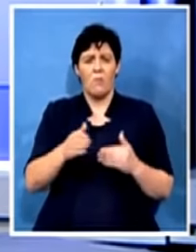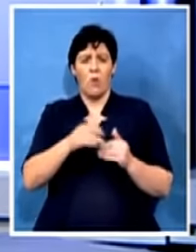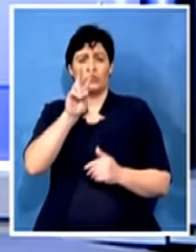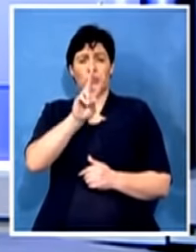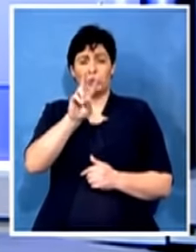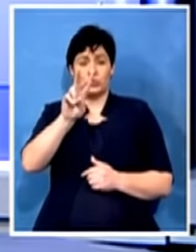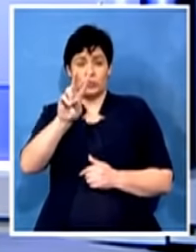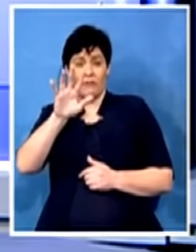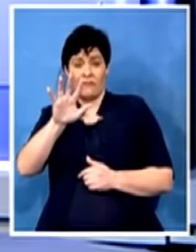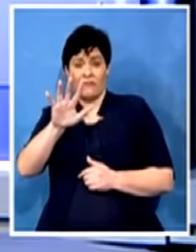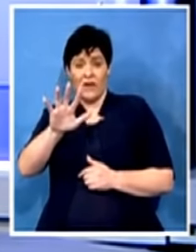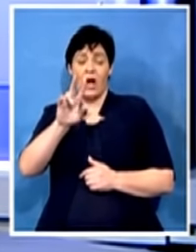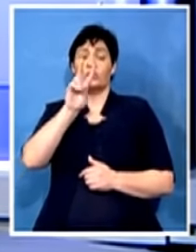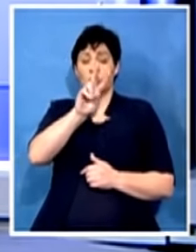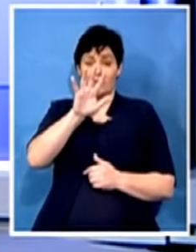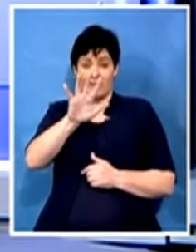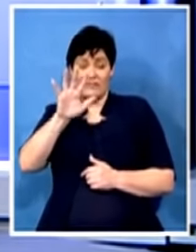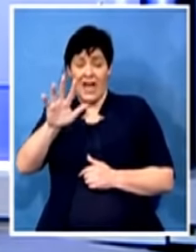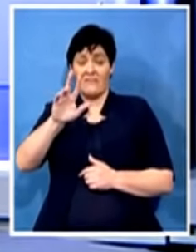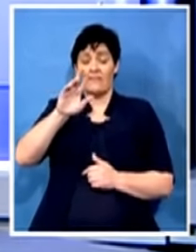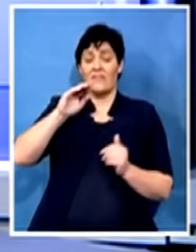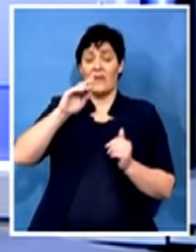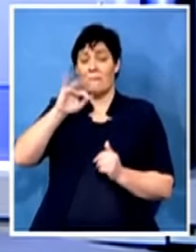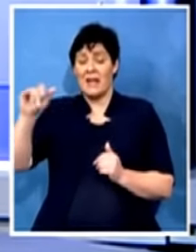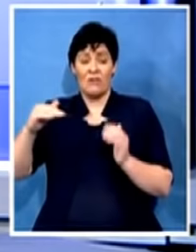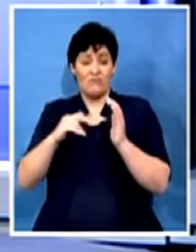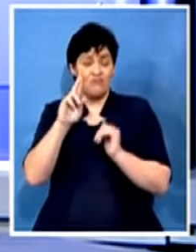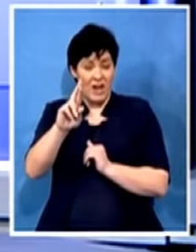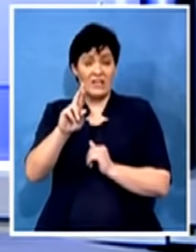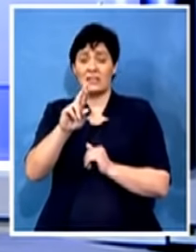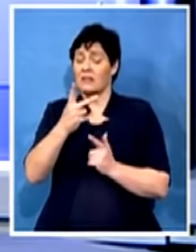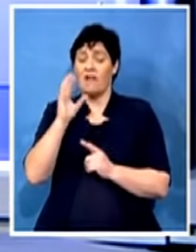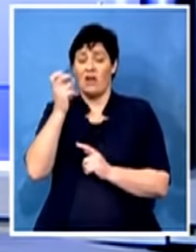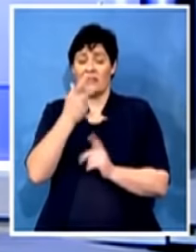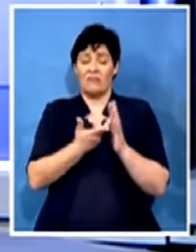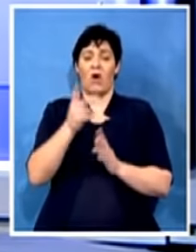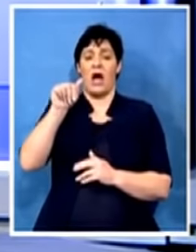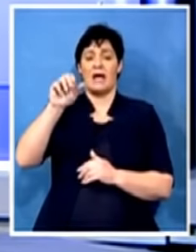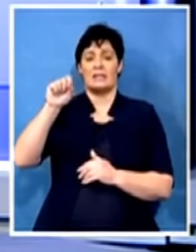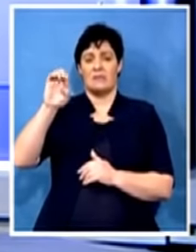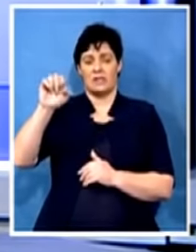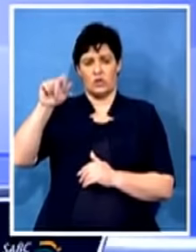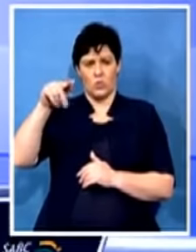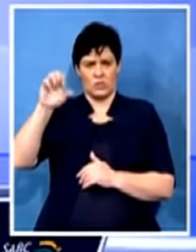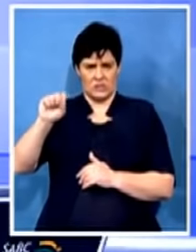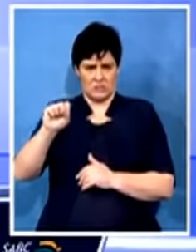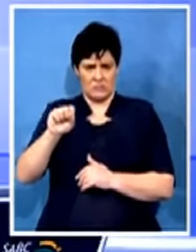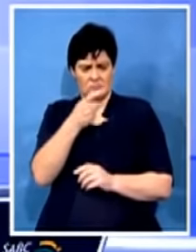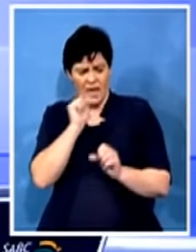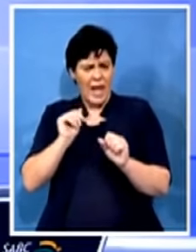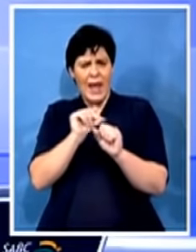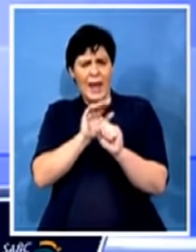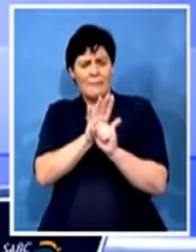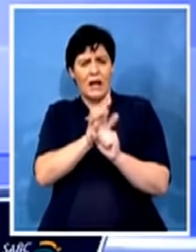scandal in the Free State. Now, what are some of the implications of such a high-profile arrest? And